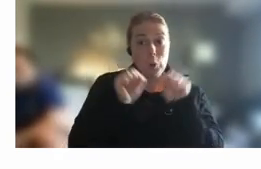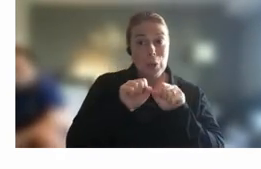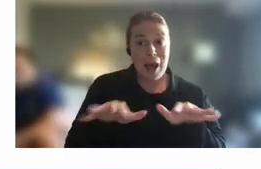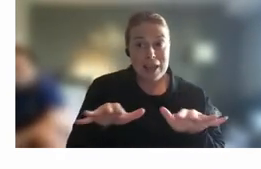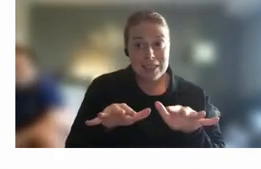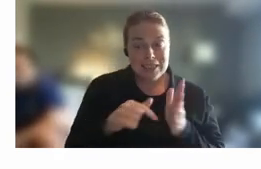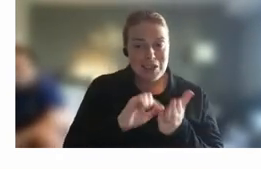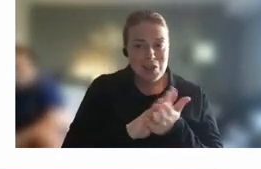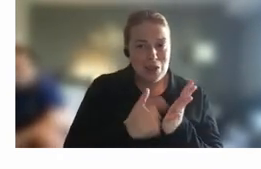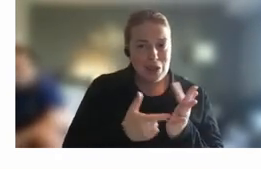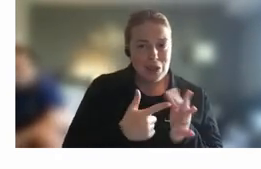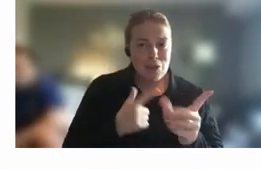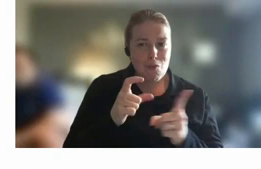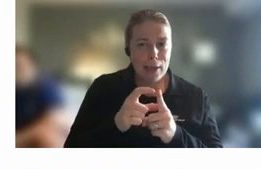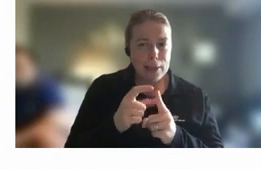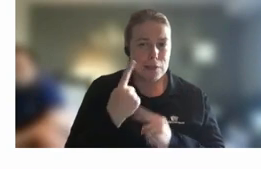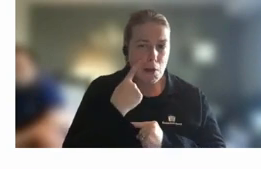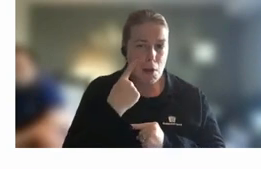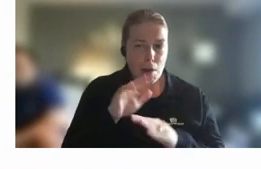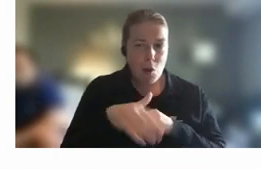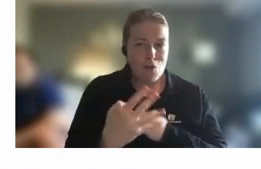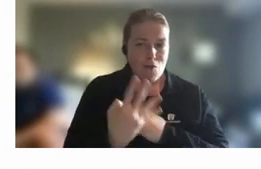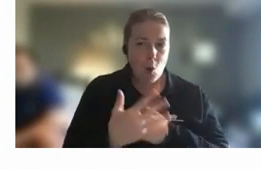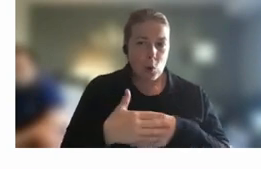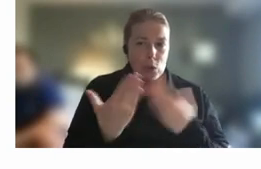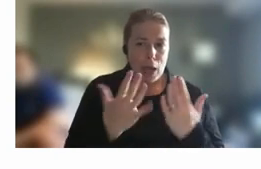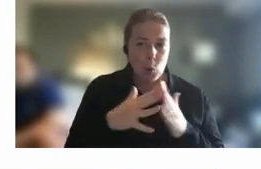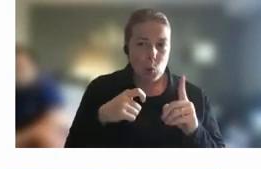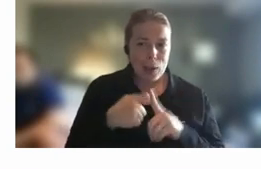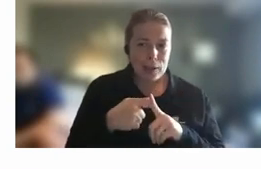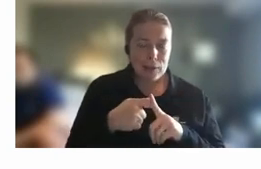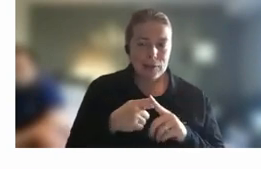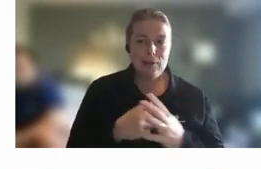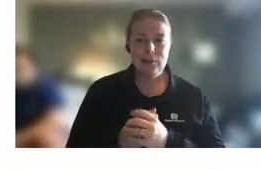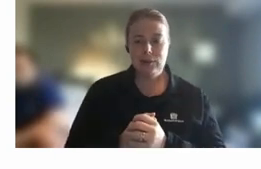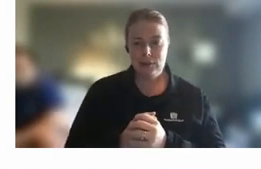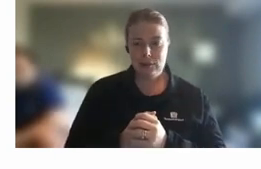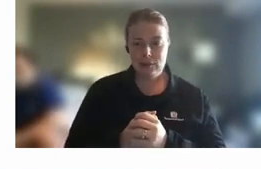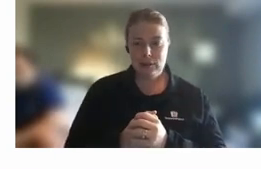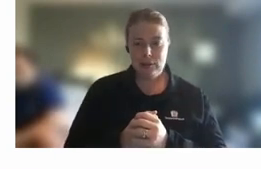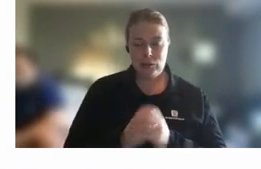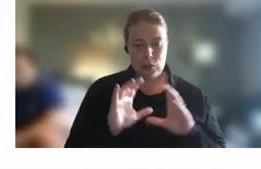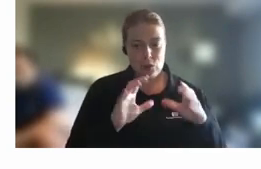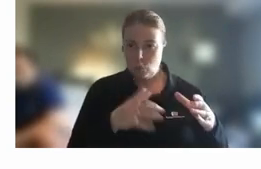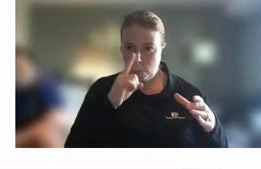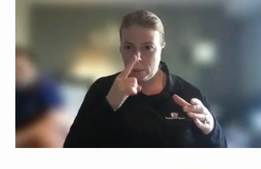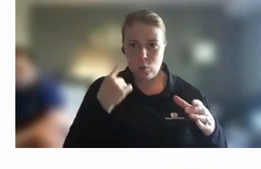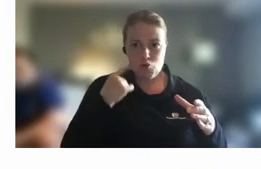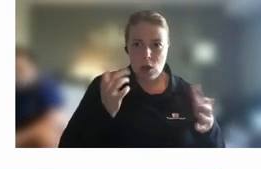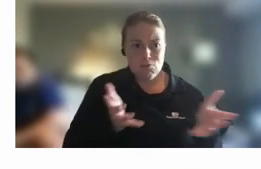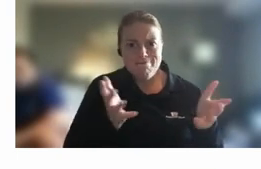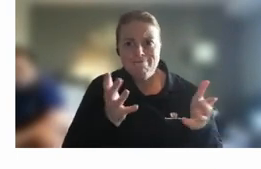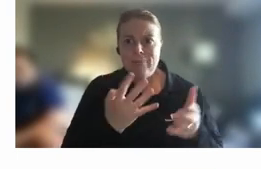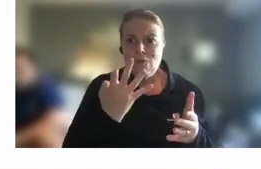about this four-day week movement and what they talk a lot about there is um there's a whole movement around trying to push for four day a week more